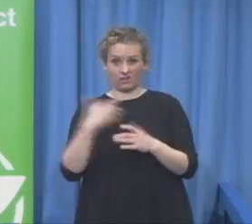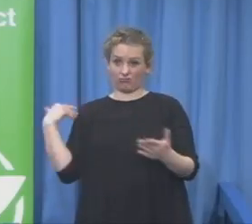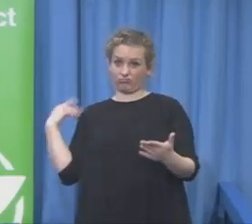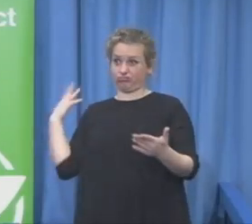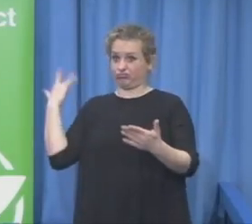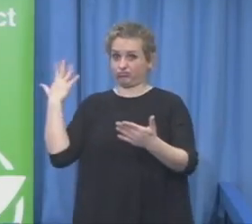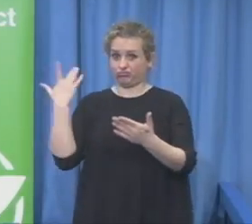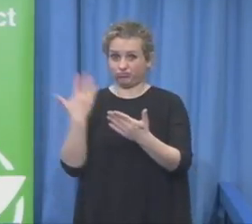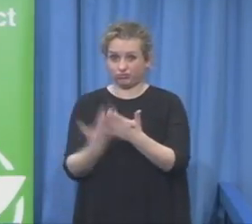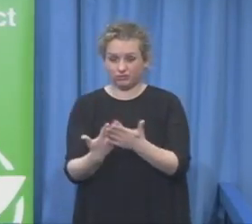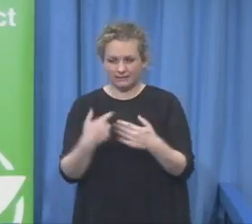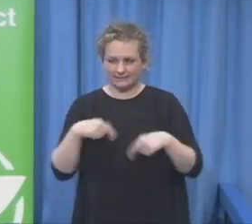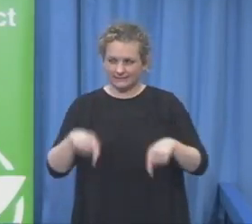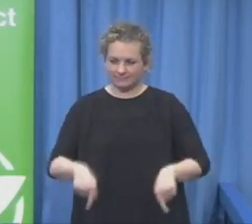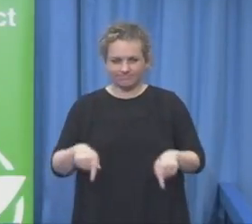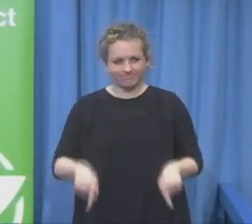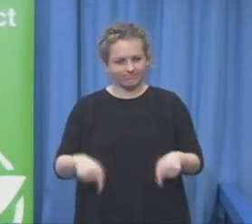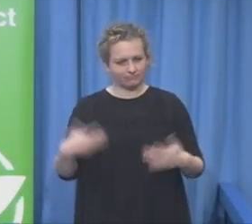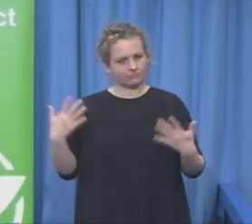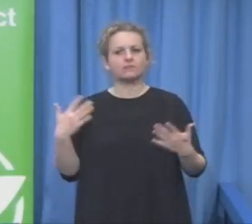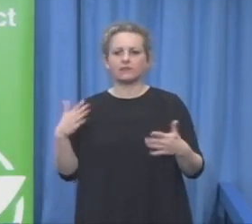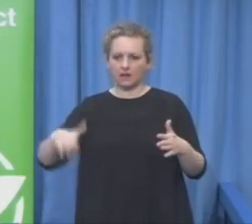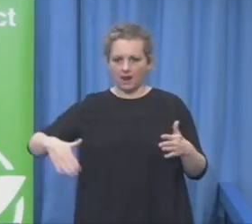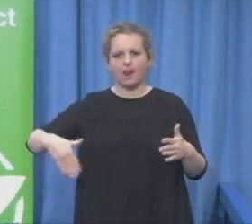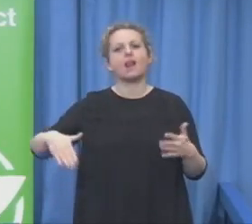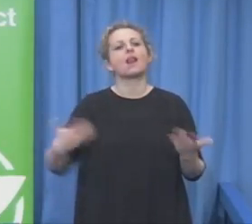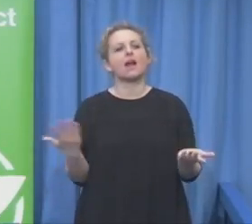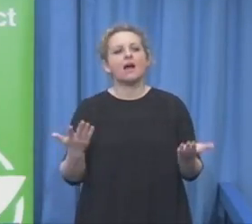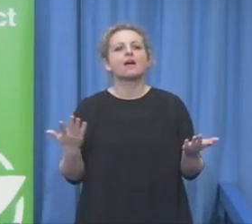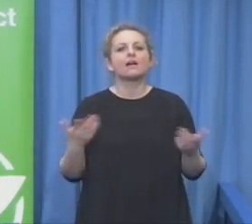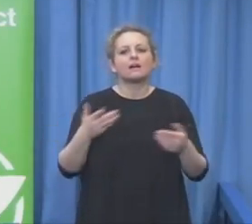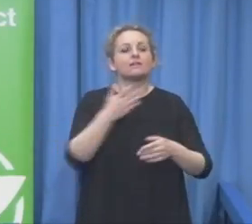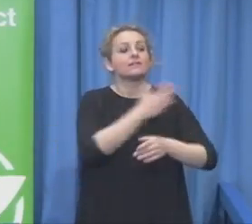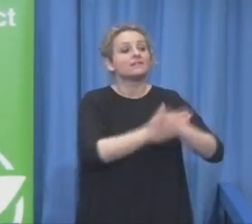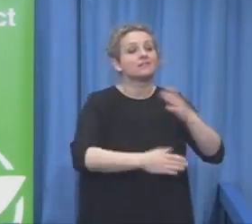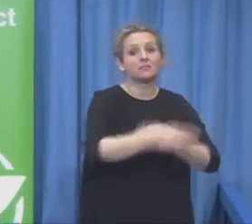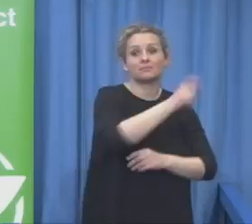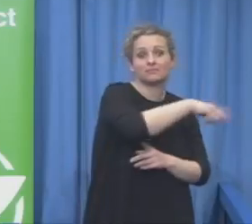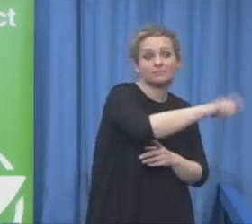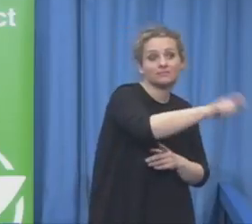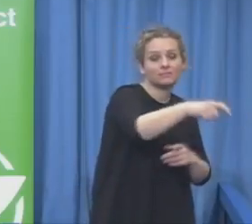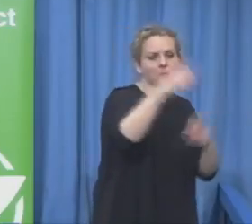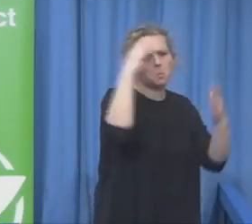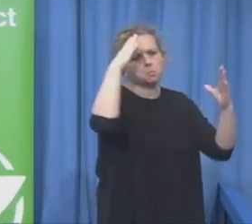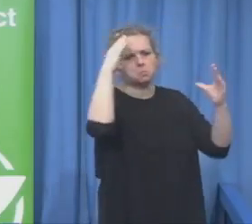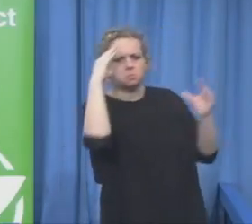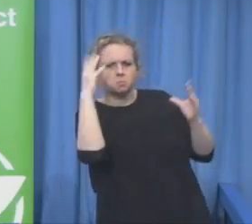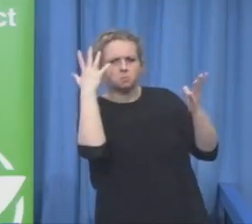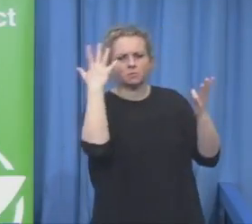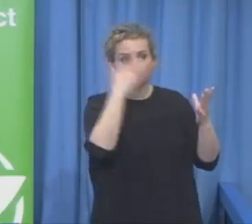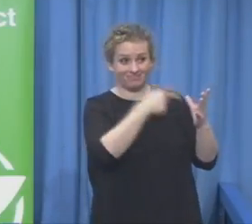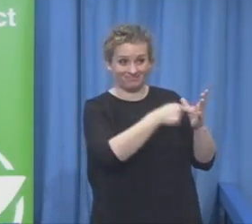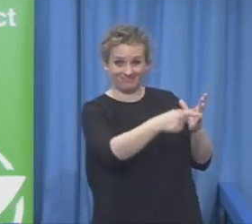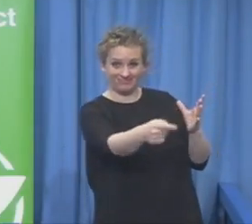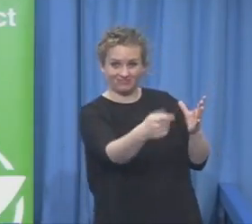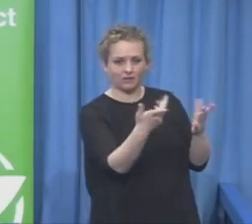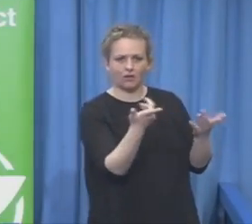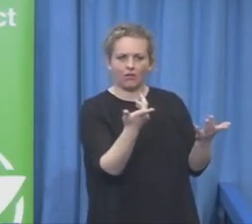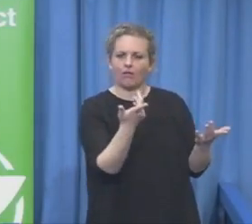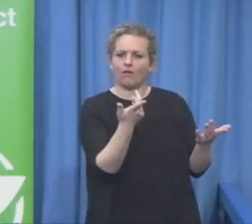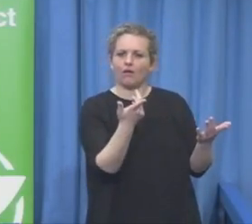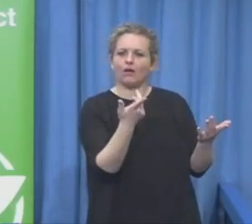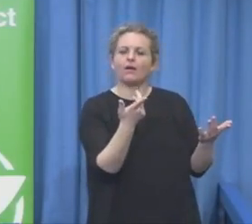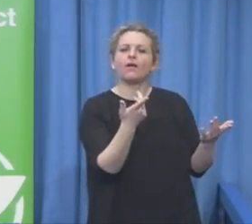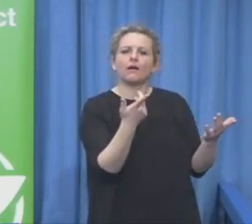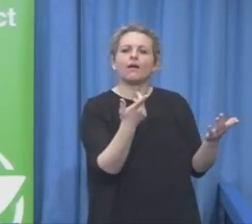that people with intellectual disabilities would in many areas of Austria go to so-called special